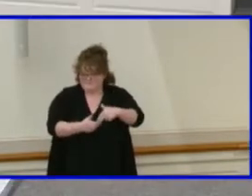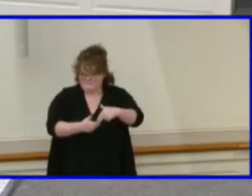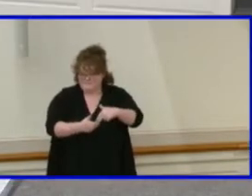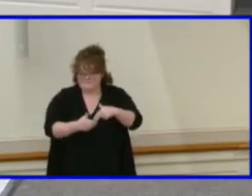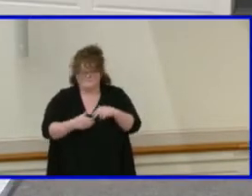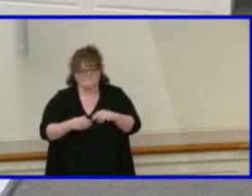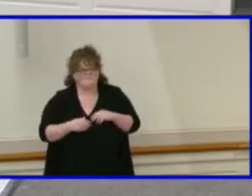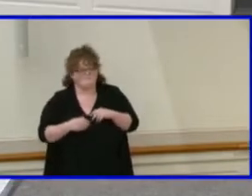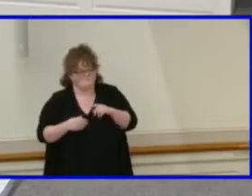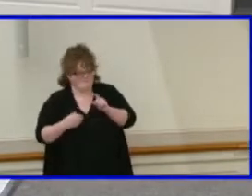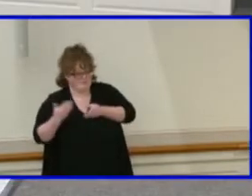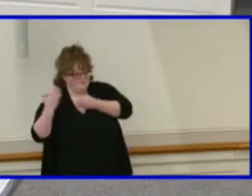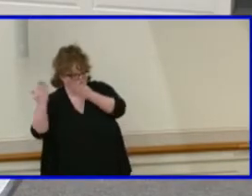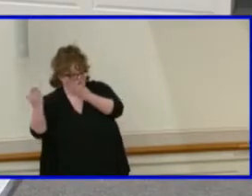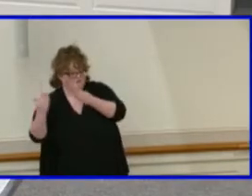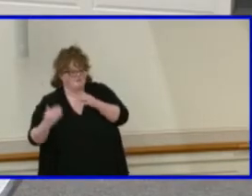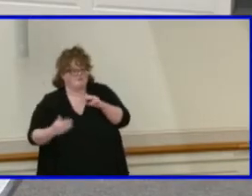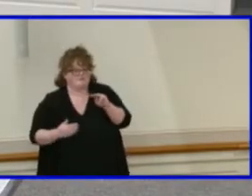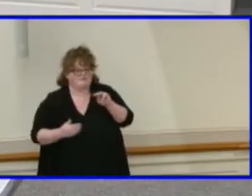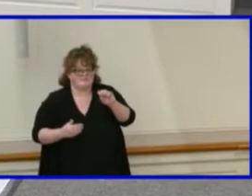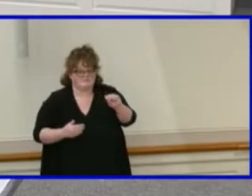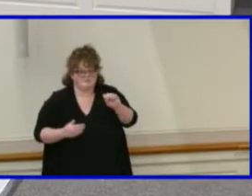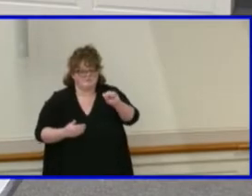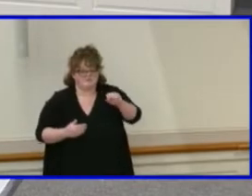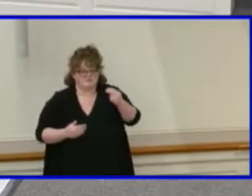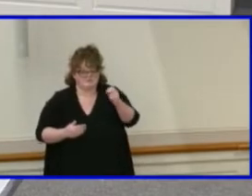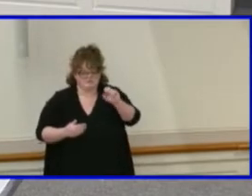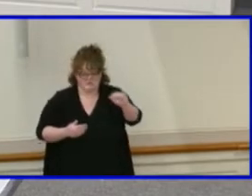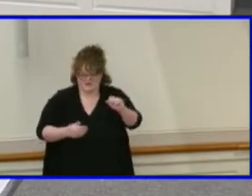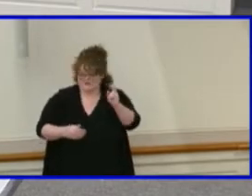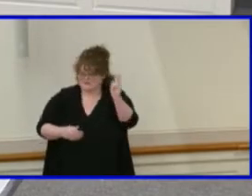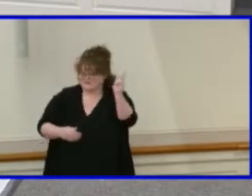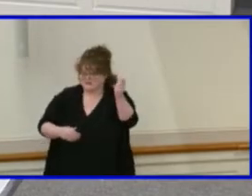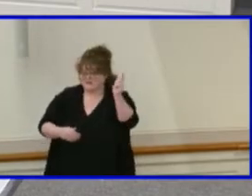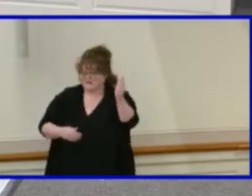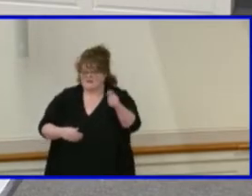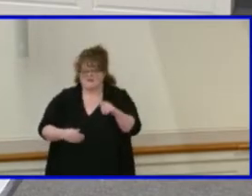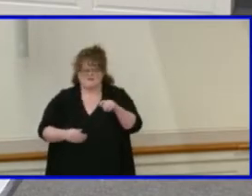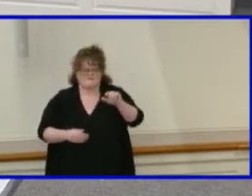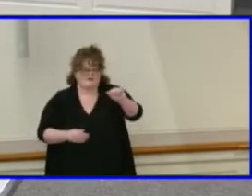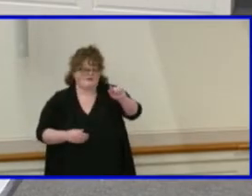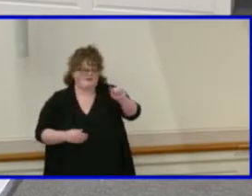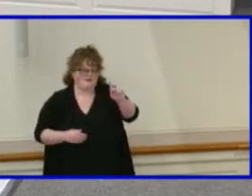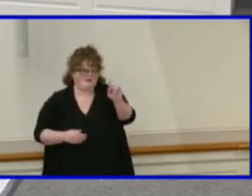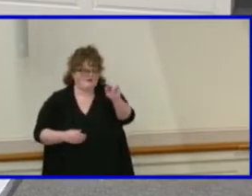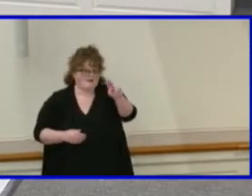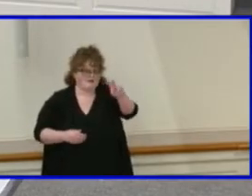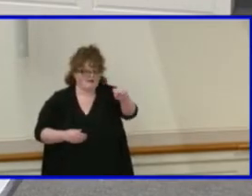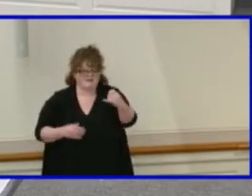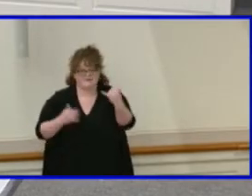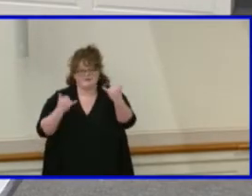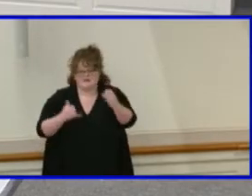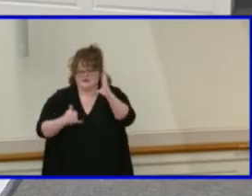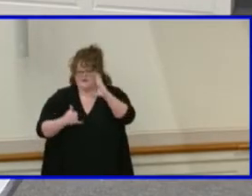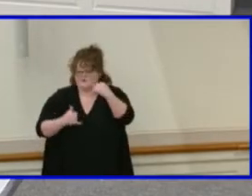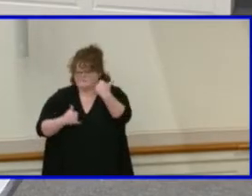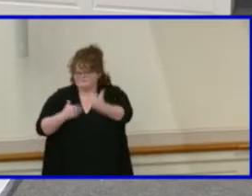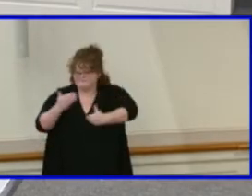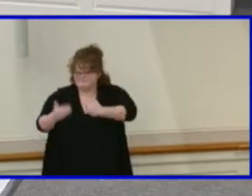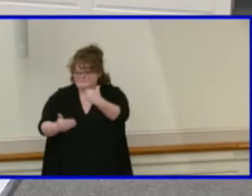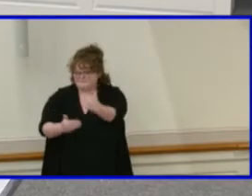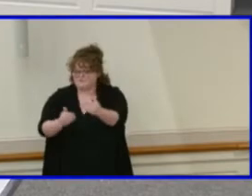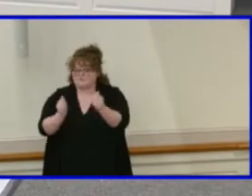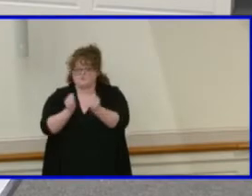Still moved. Moved by Mrs. Shea is their second. Second. Seconded by Mrs. Atkins. will now proceed with the